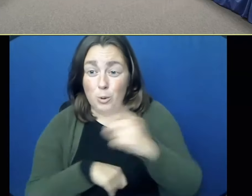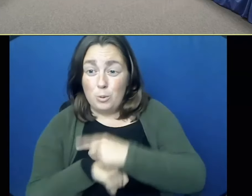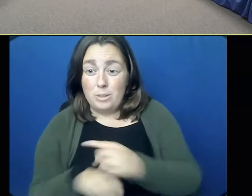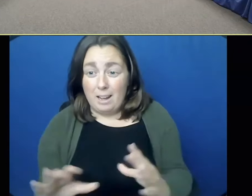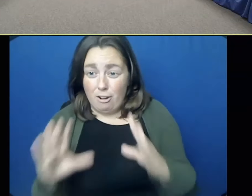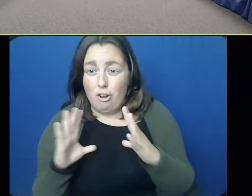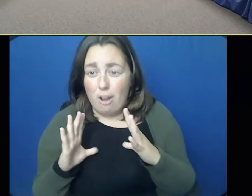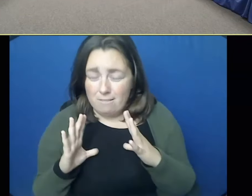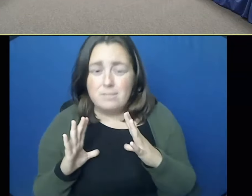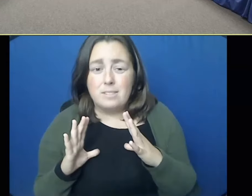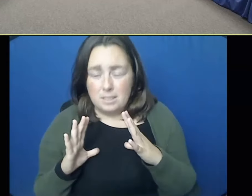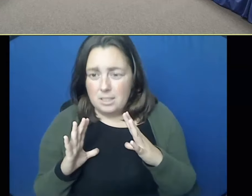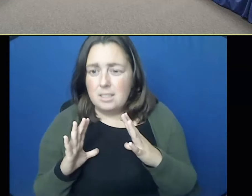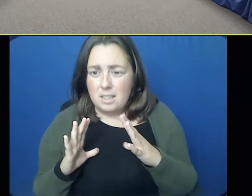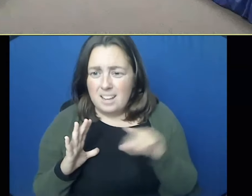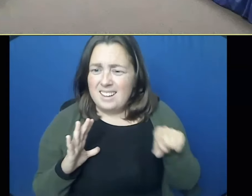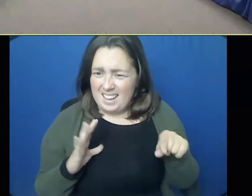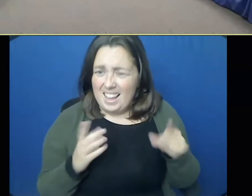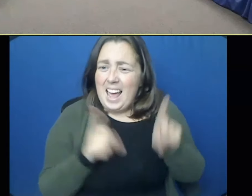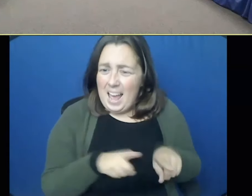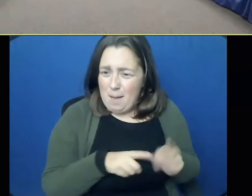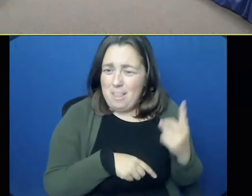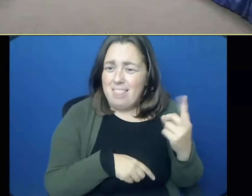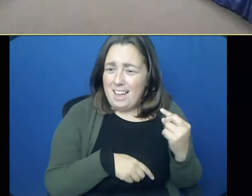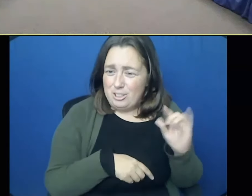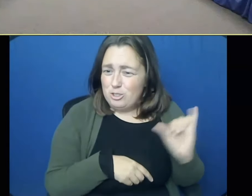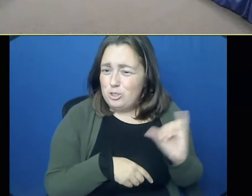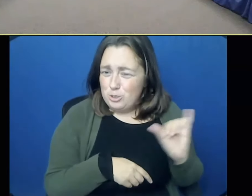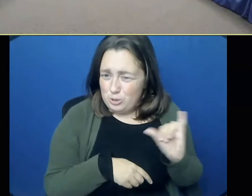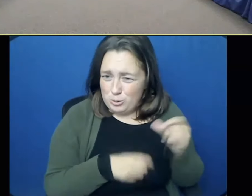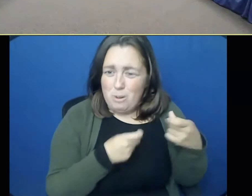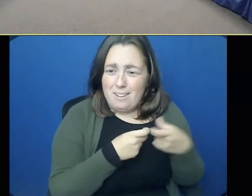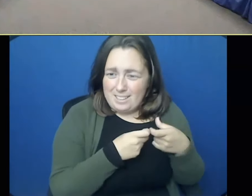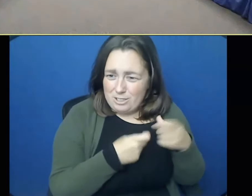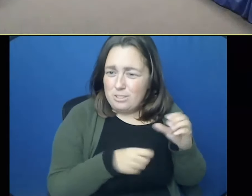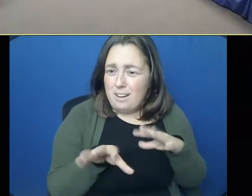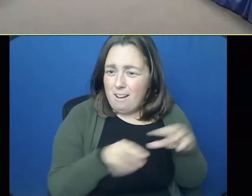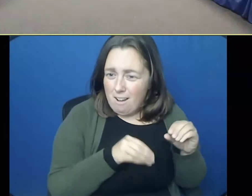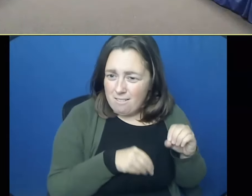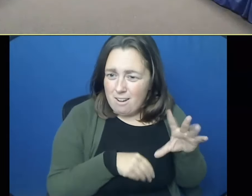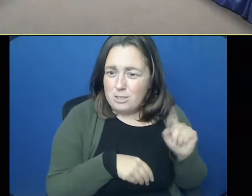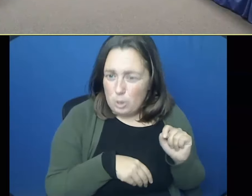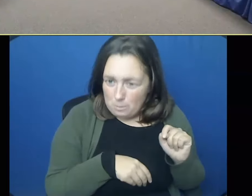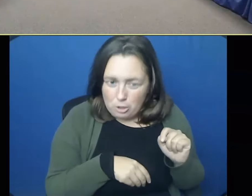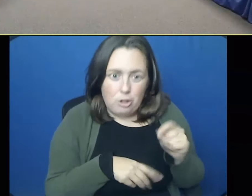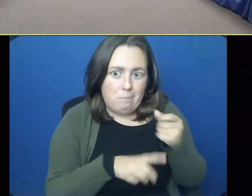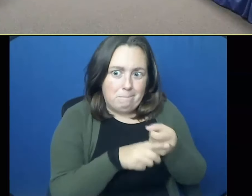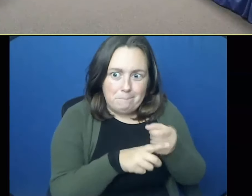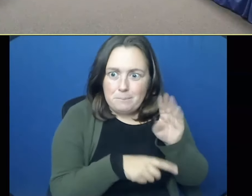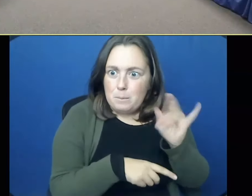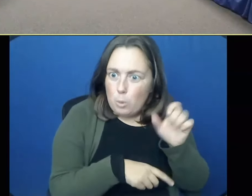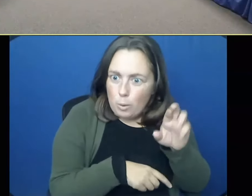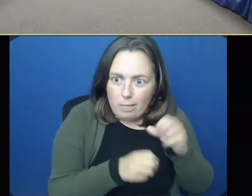13 years. So the prior 11 years, a superintendent having to make that call in October. Except maybe a boiler at a school or something like that. So,